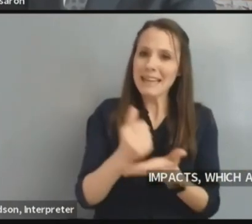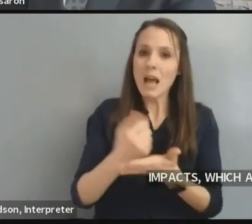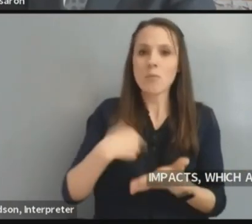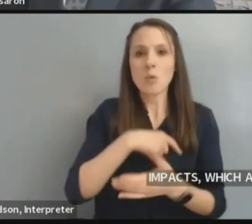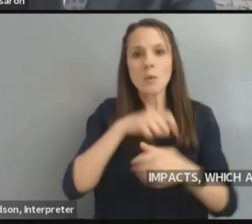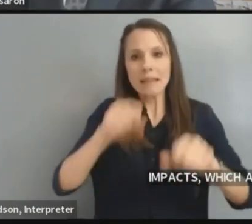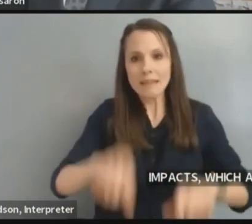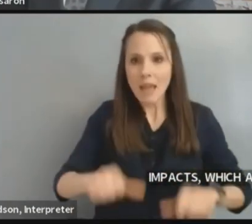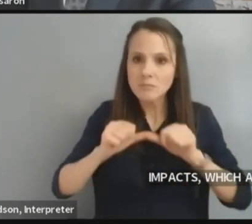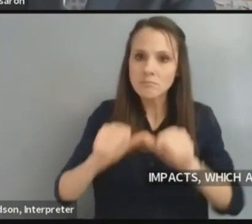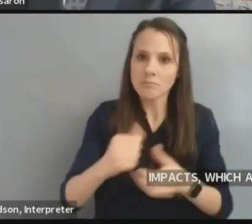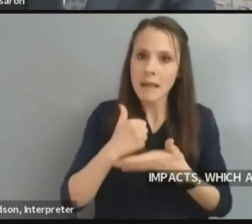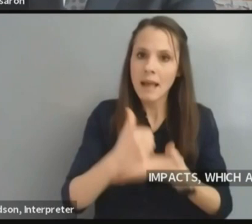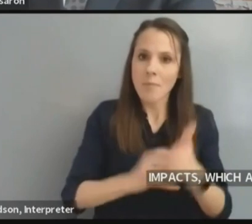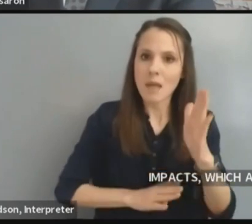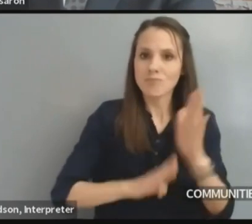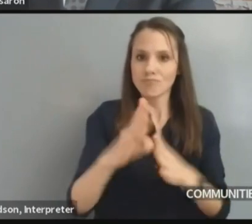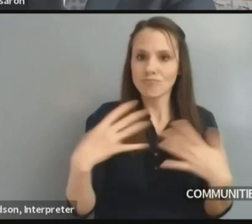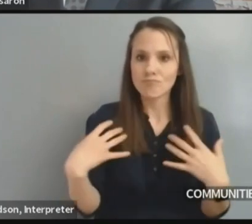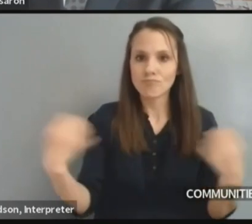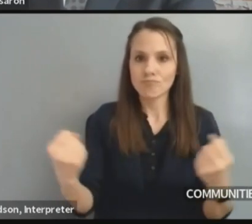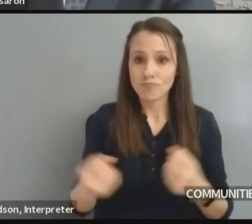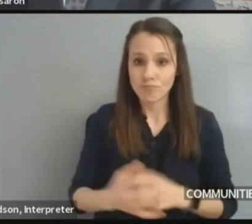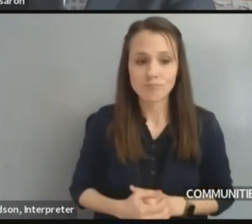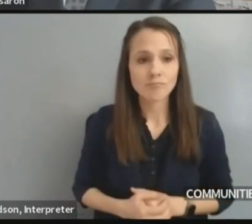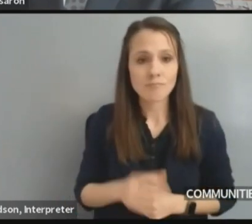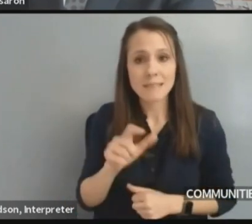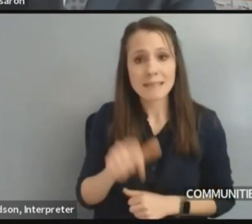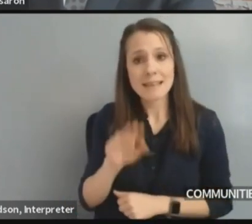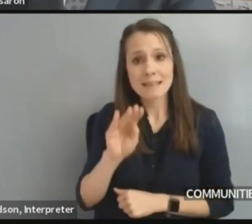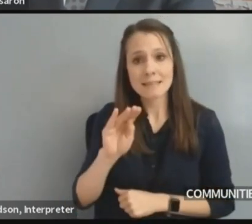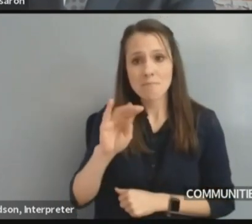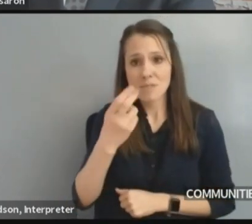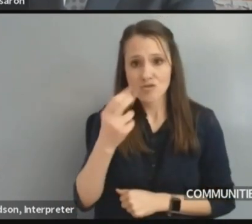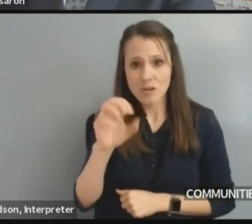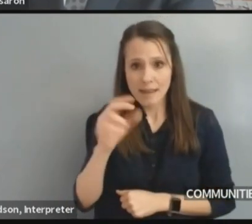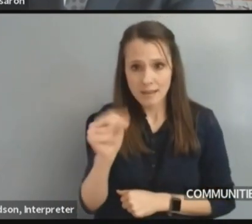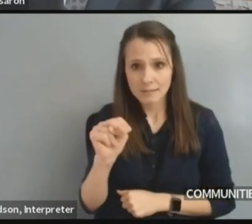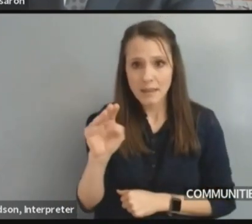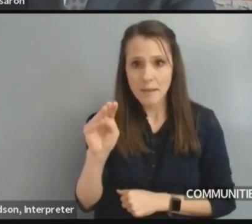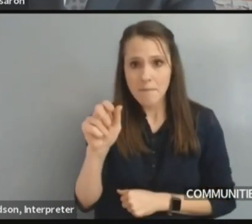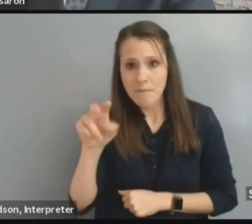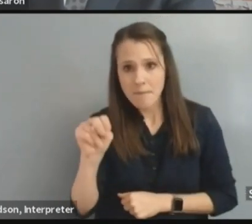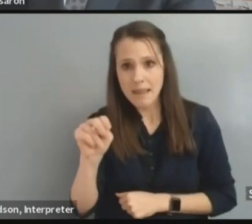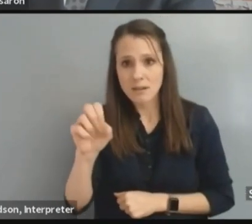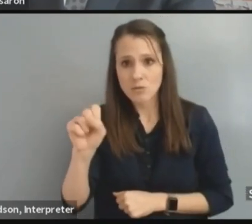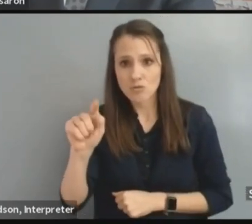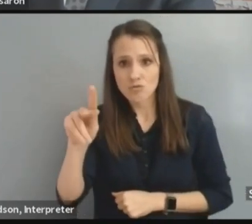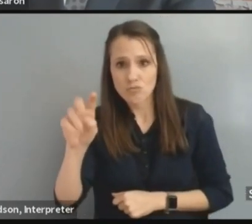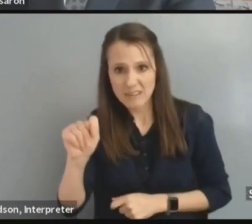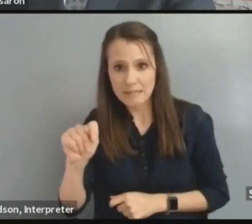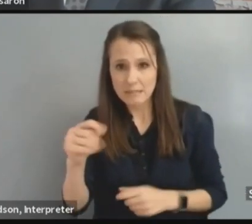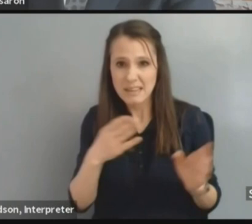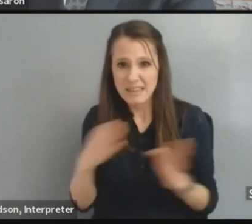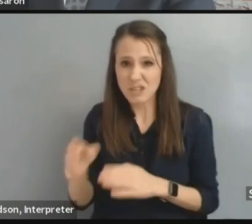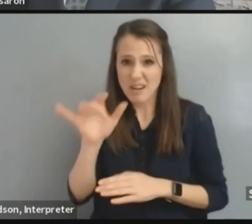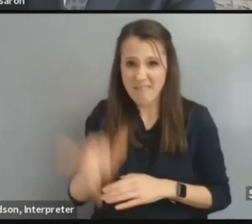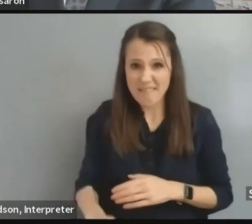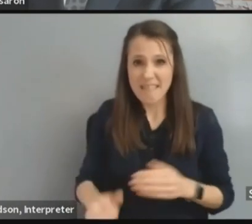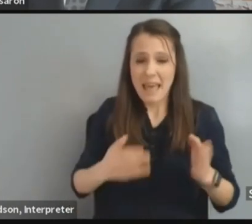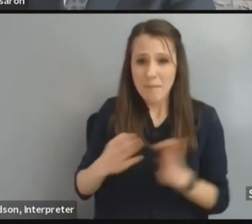The Michigan Main Street Initiative is included in this plan and will provide a combination of capital access expansion